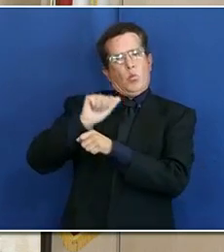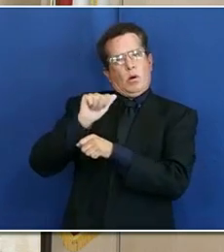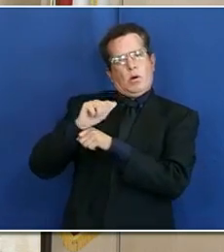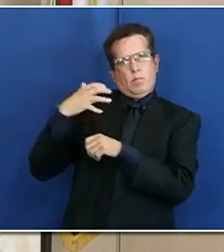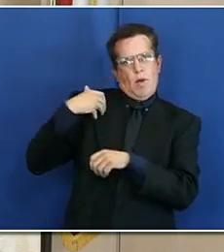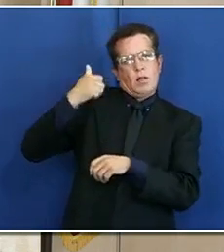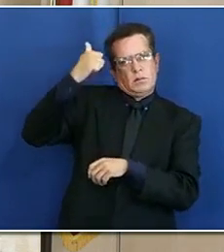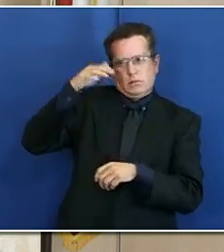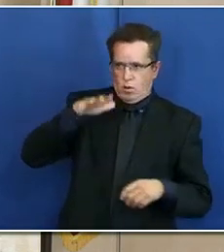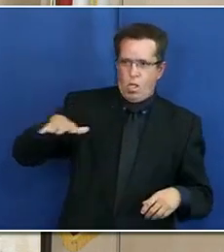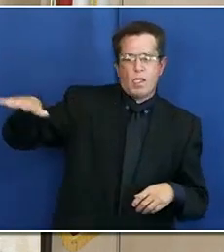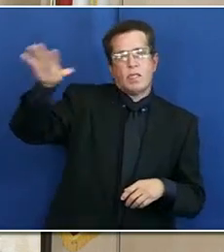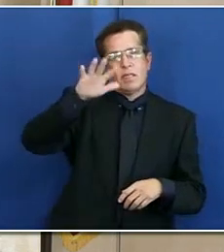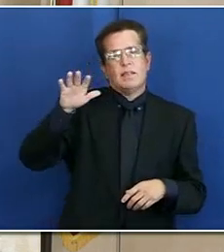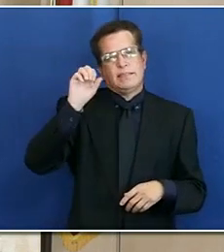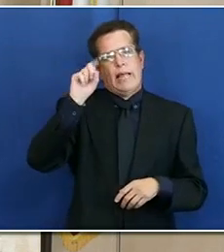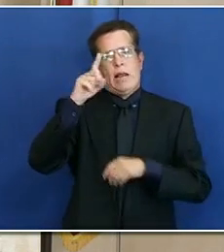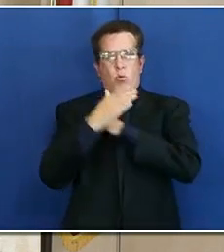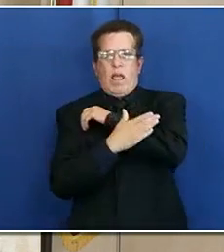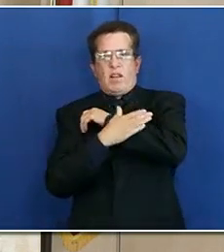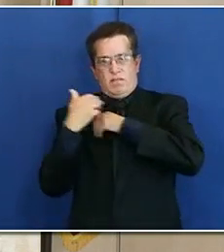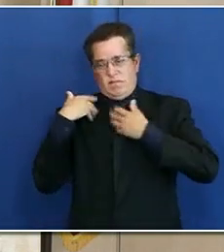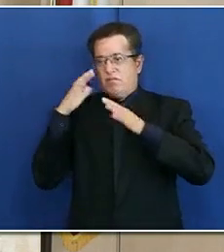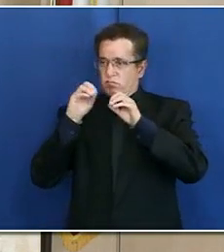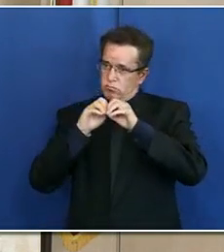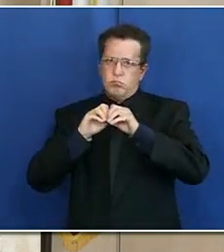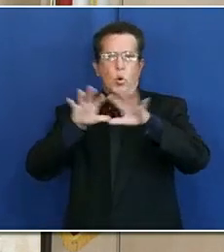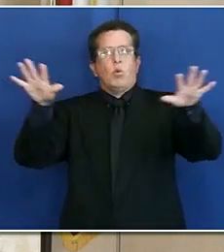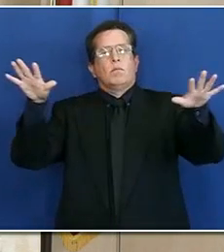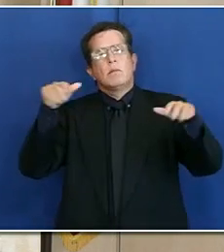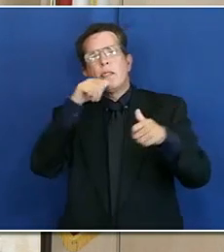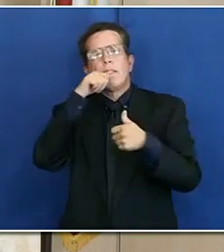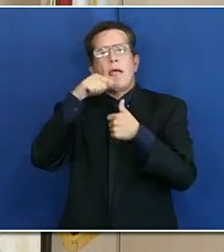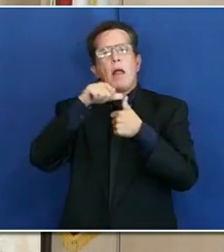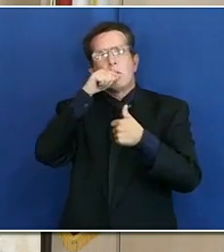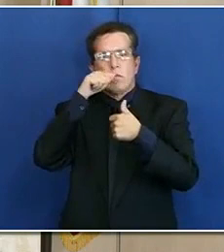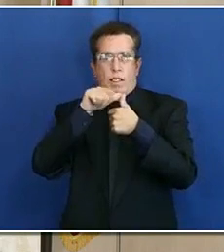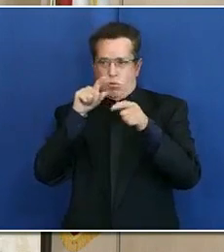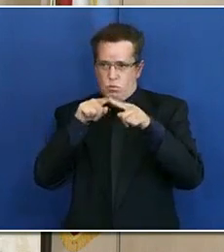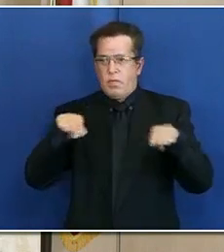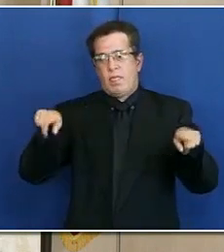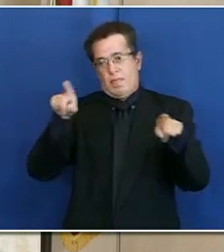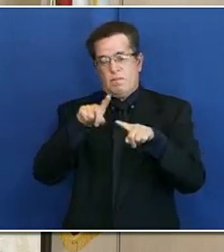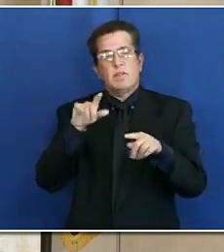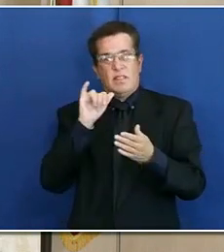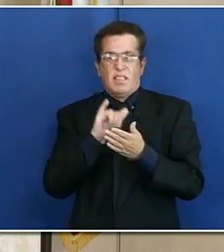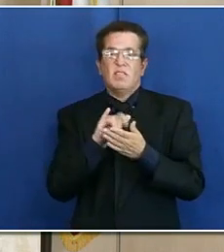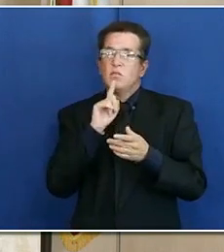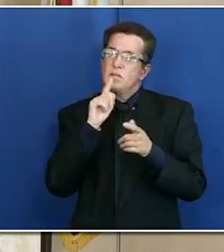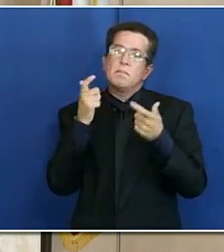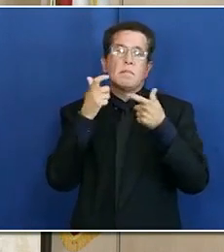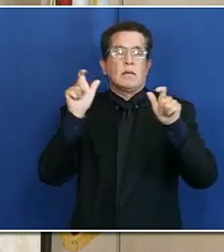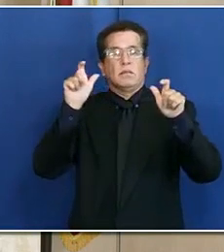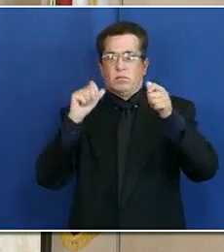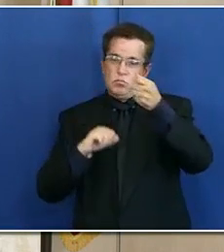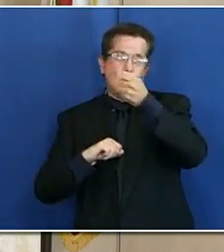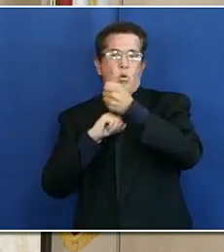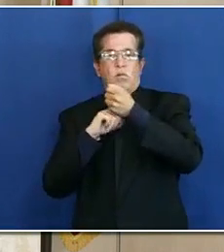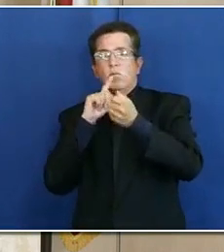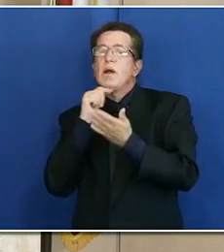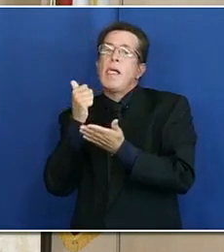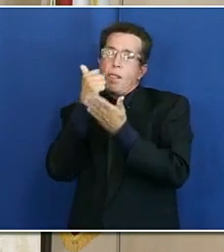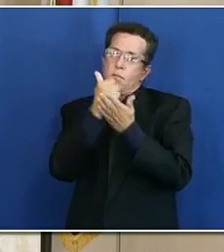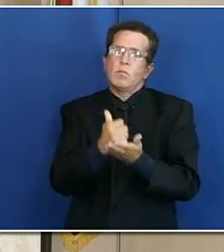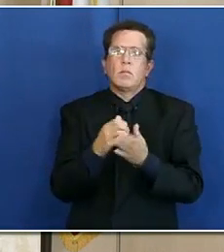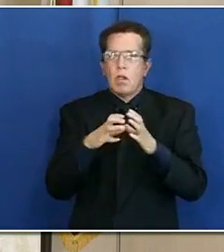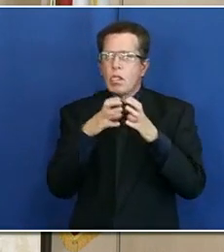across the county for various businesses, and that has been a tremendous support and help to